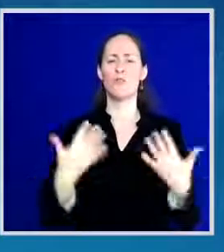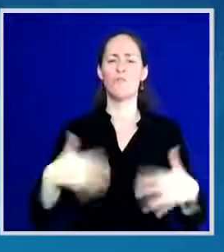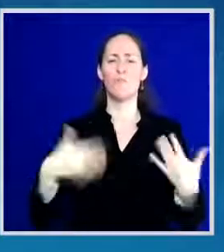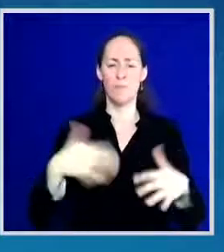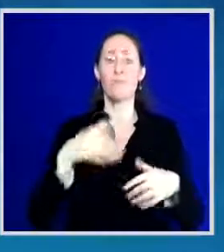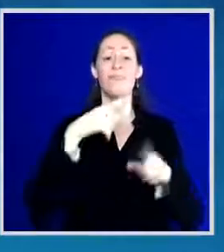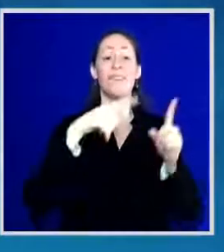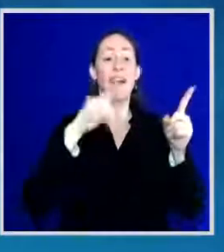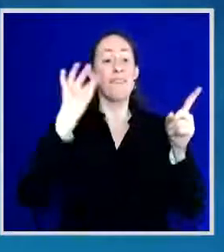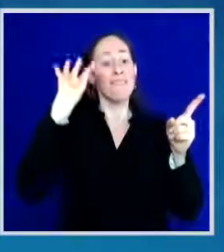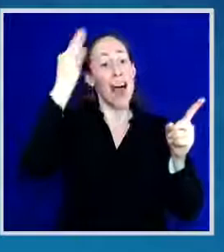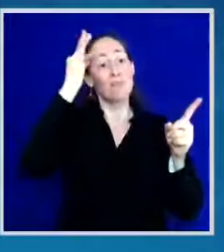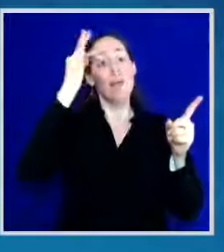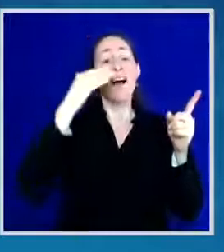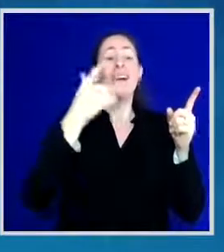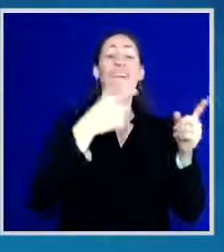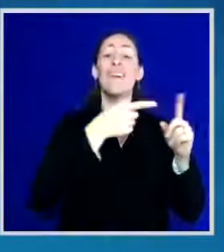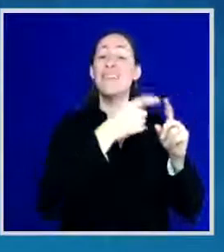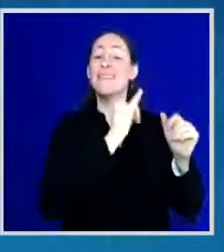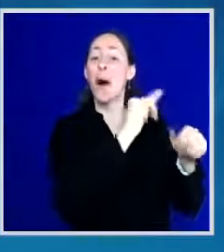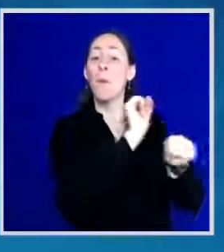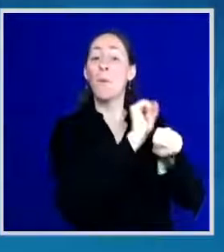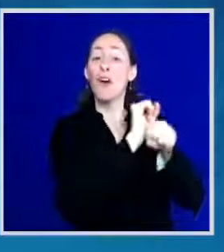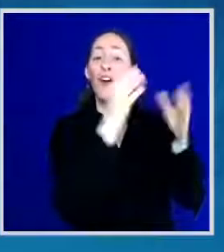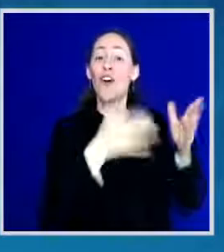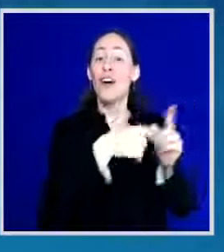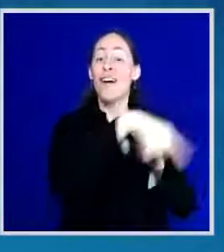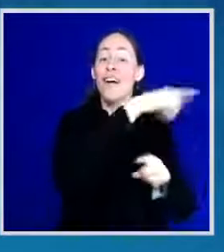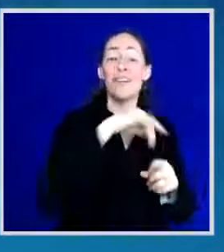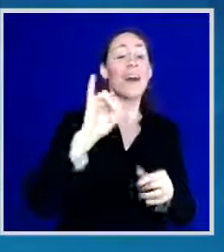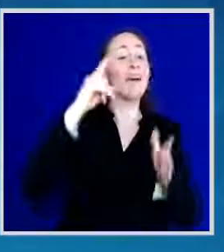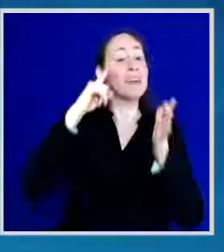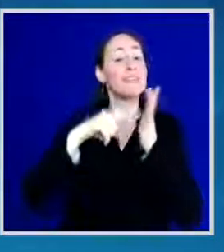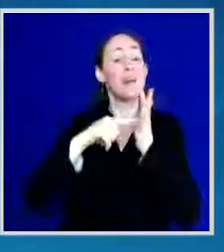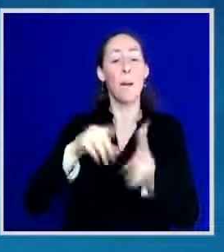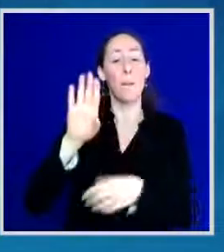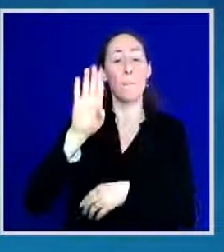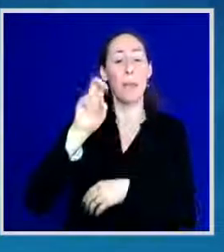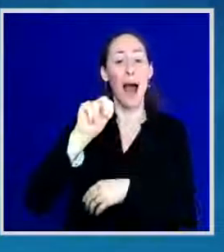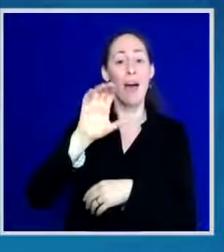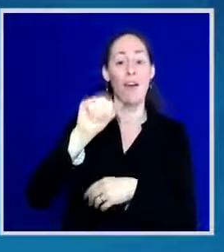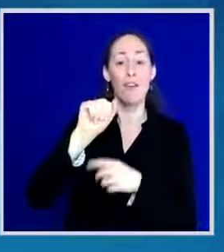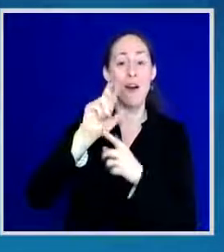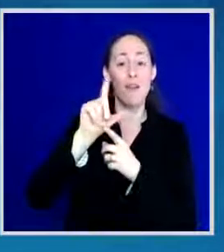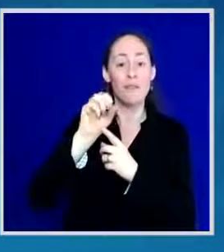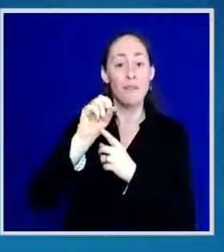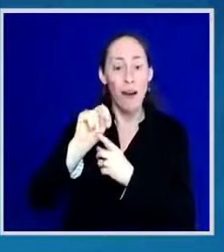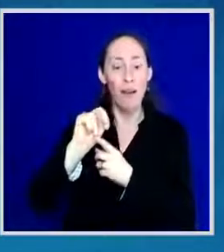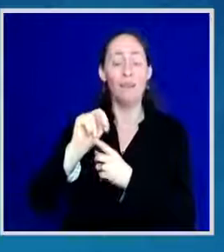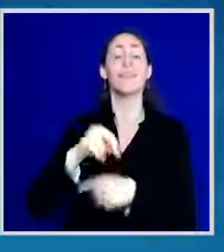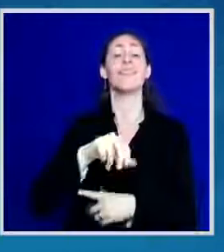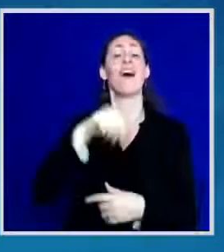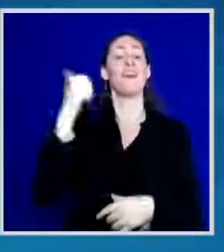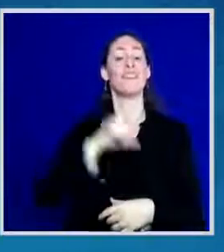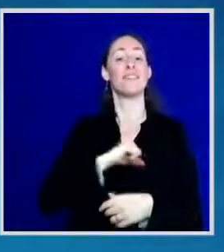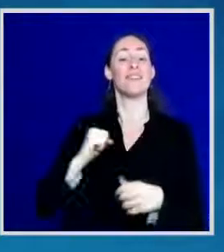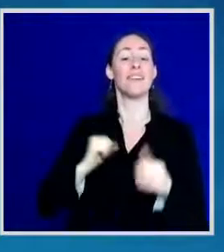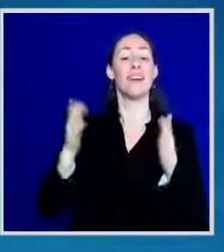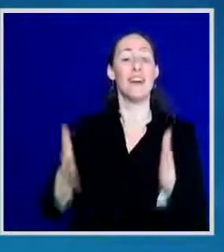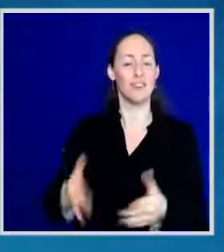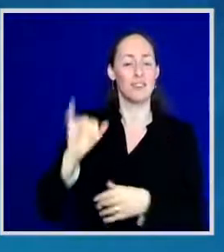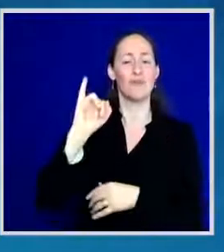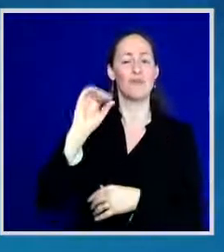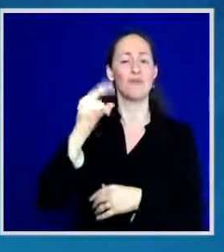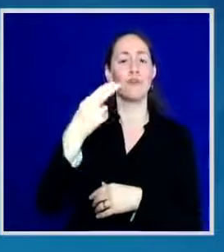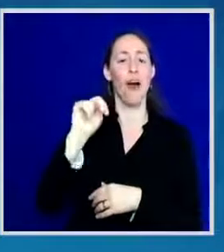Ben Cardin who's been just a great leader in the Senate. John Sarbanes who you heard from. Quasim Fume who is here.